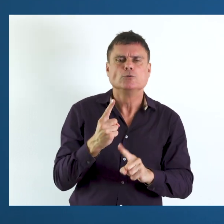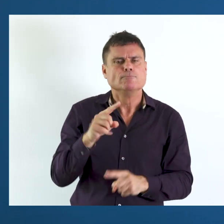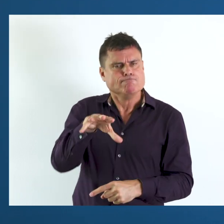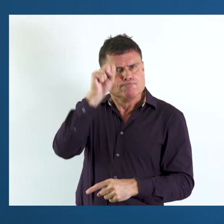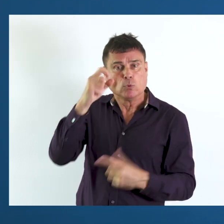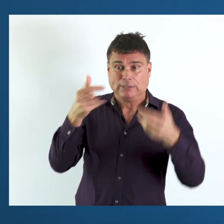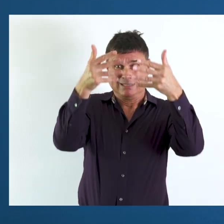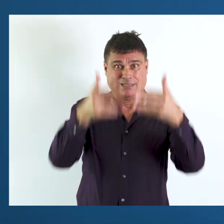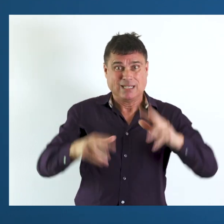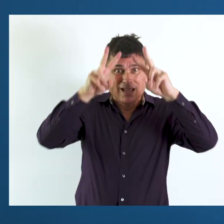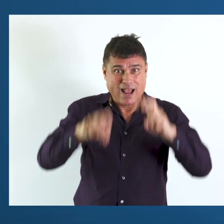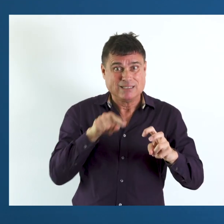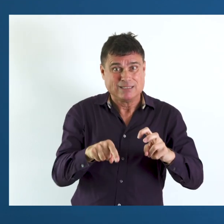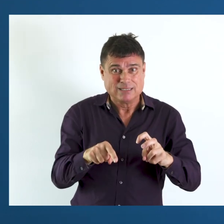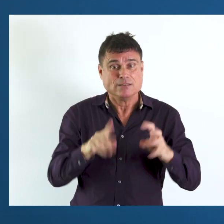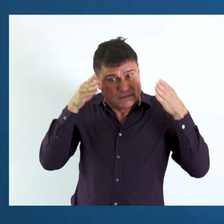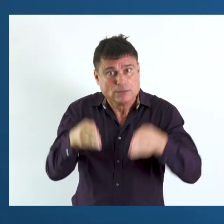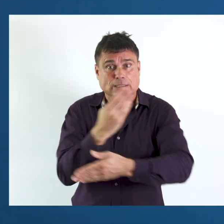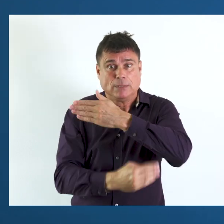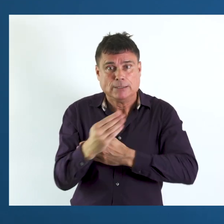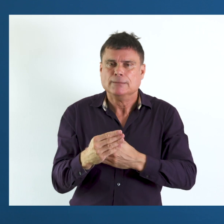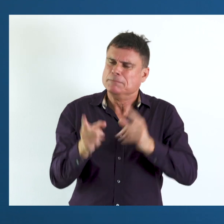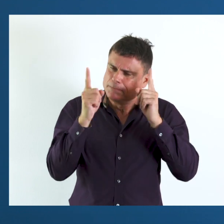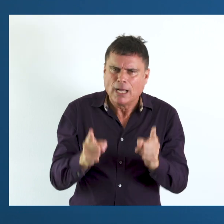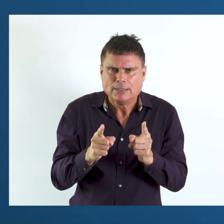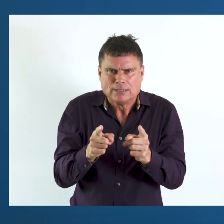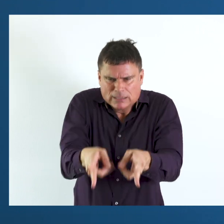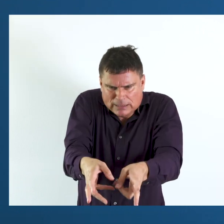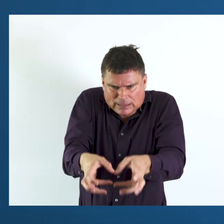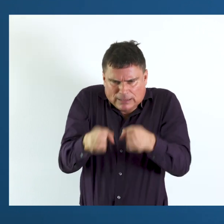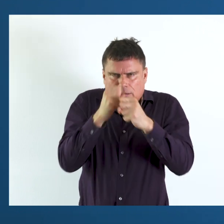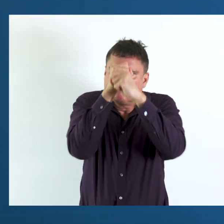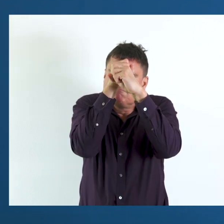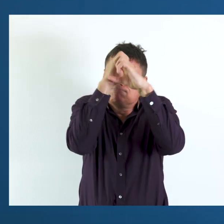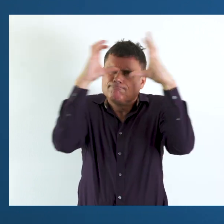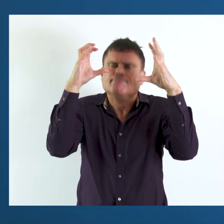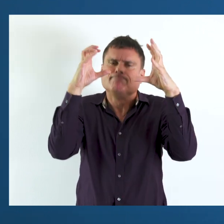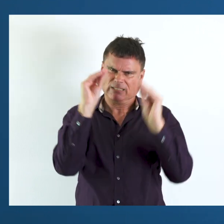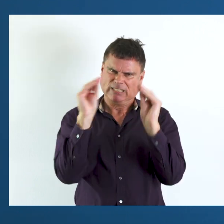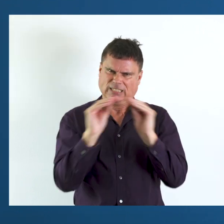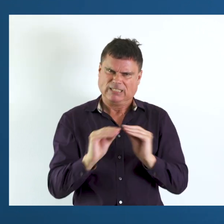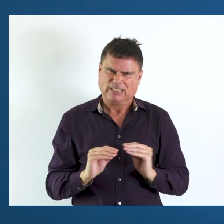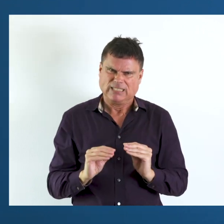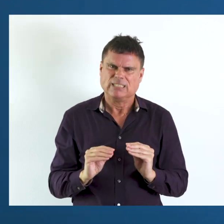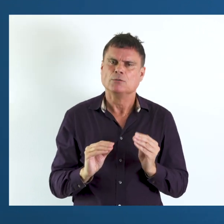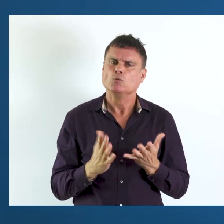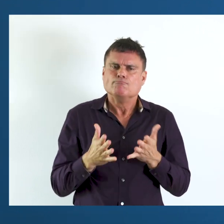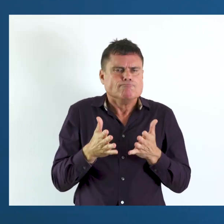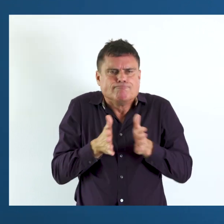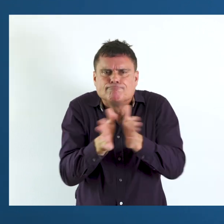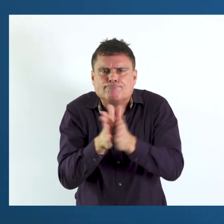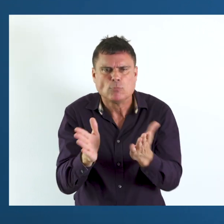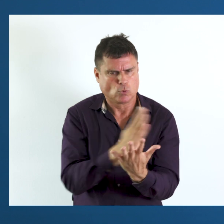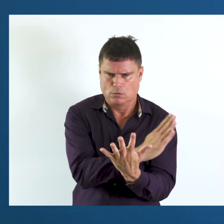basis with everyone else. So in conclusion, it's important to remember that data analysis on disability requires